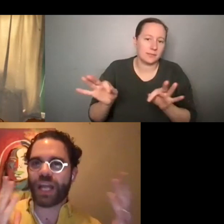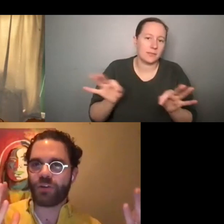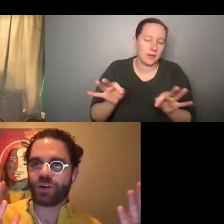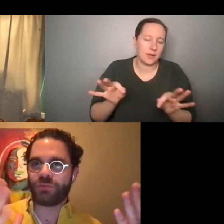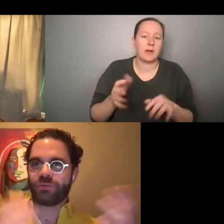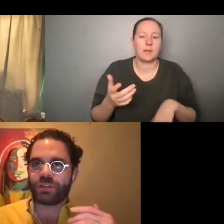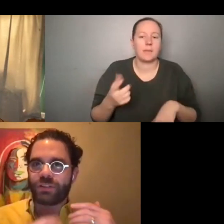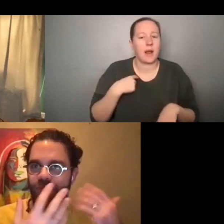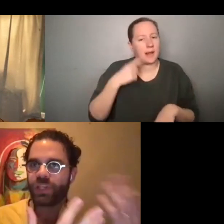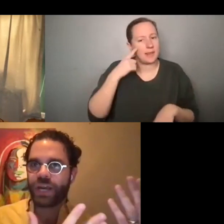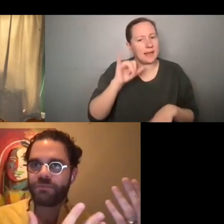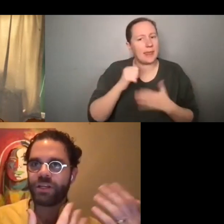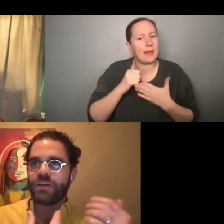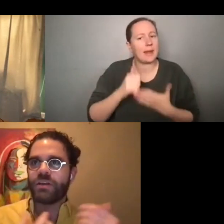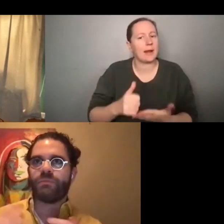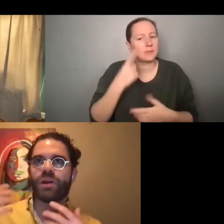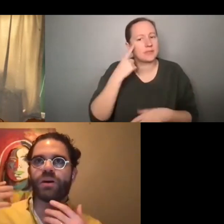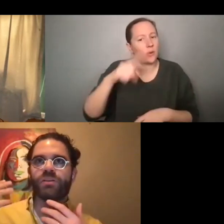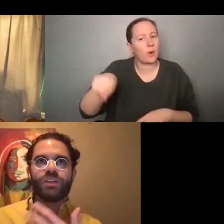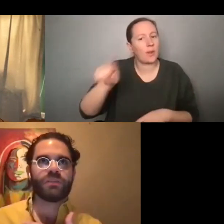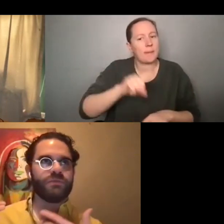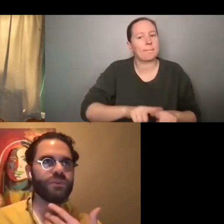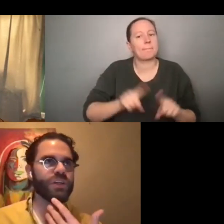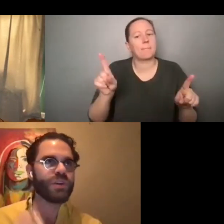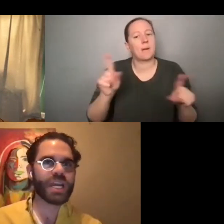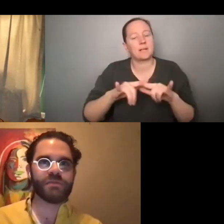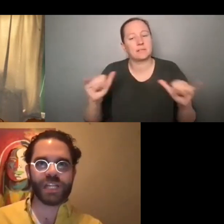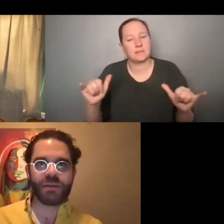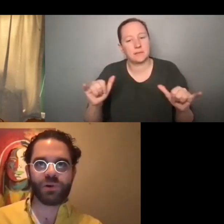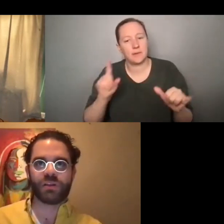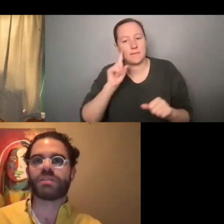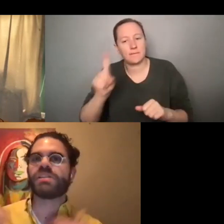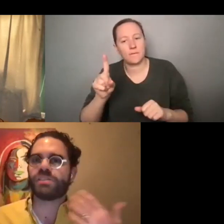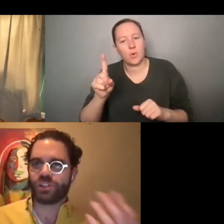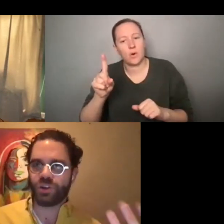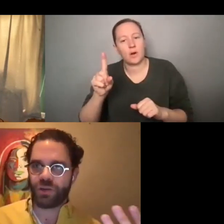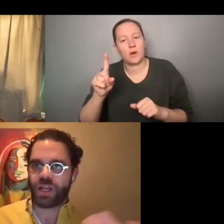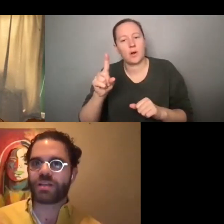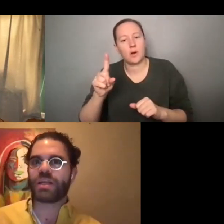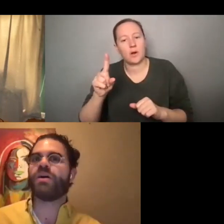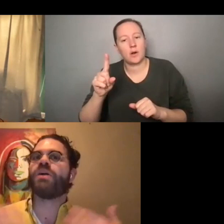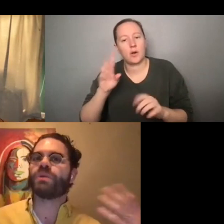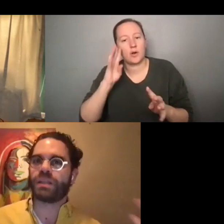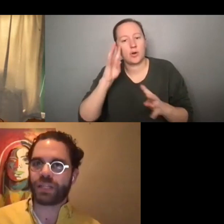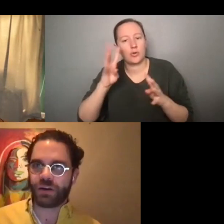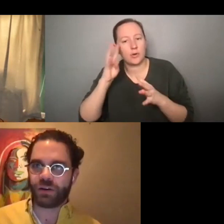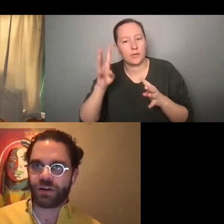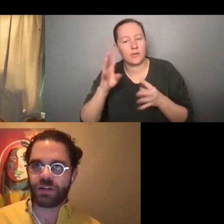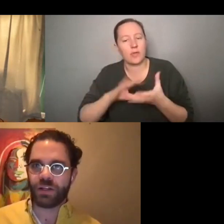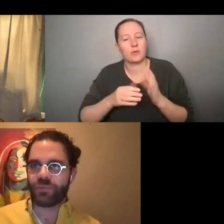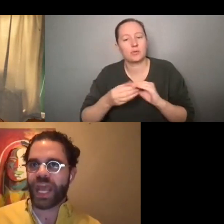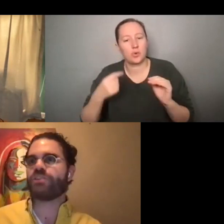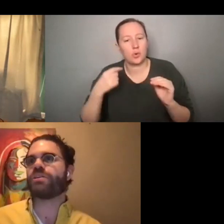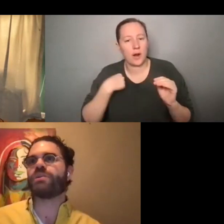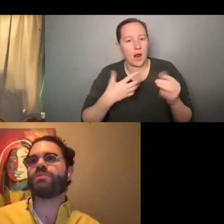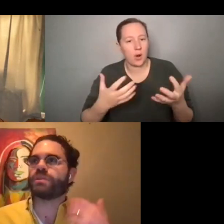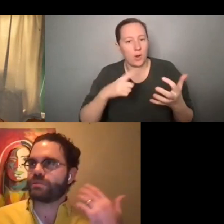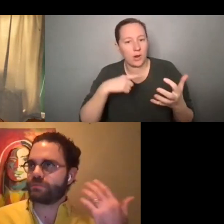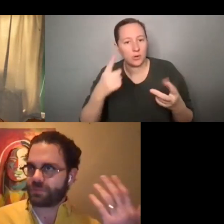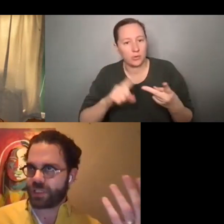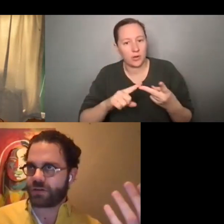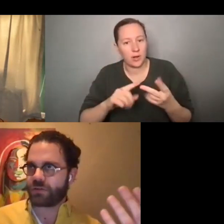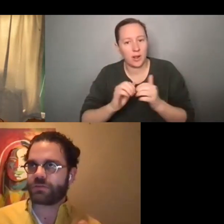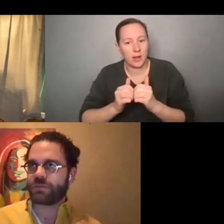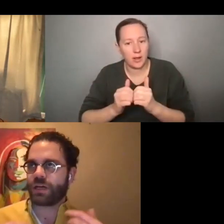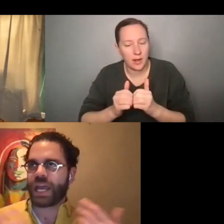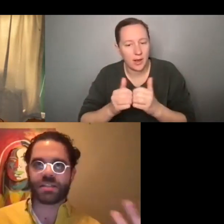them, which I think it's helpful for them, but also just for the creative standpoint. think it's just a story they want to tell how we're going to tell us accurately with,